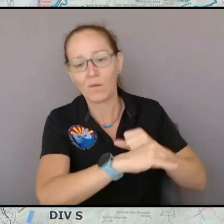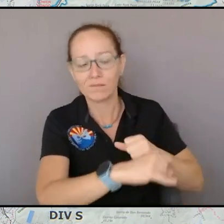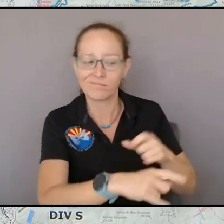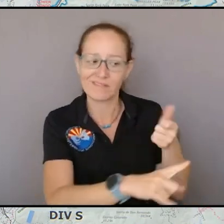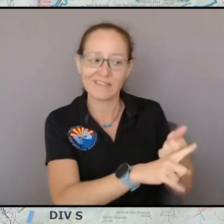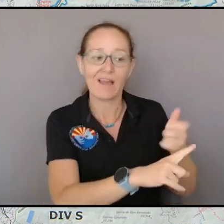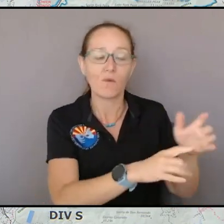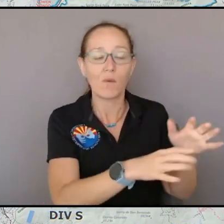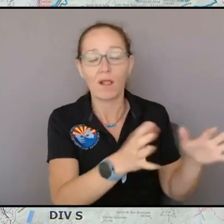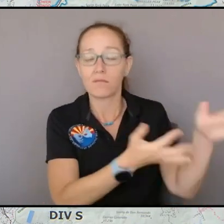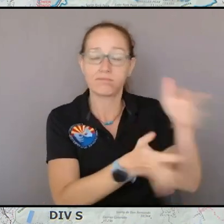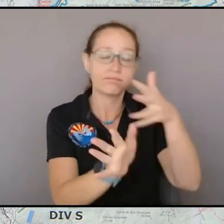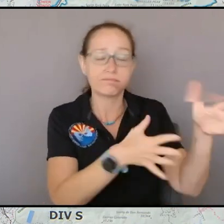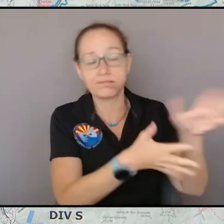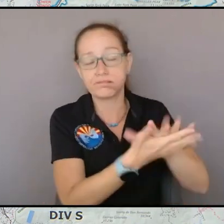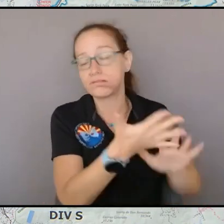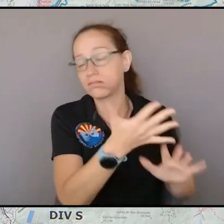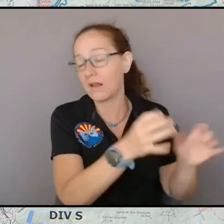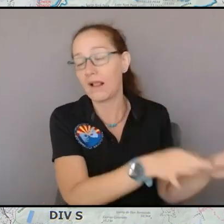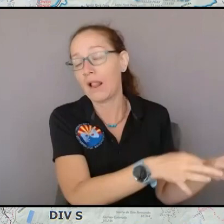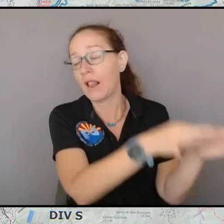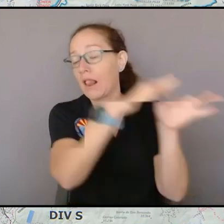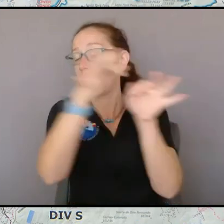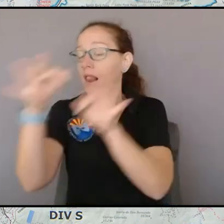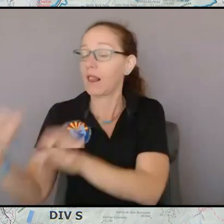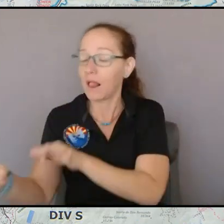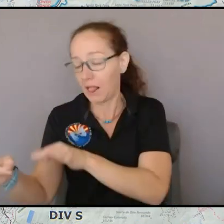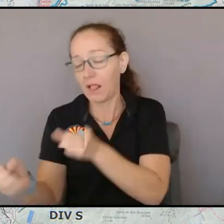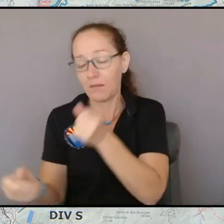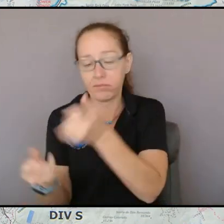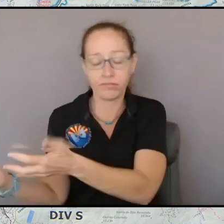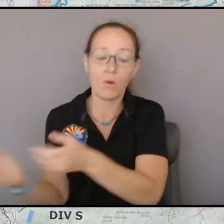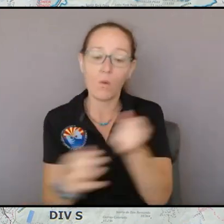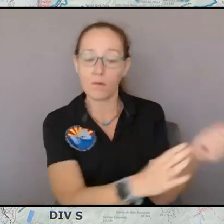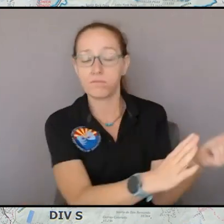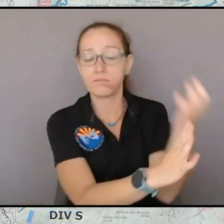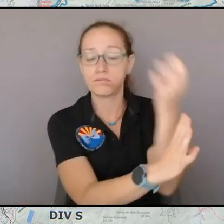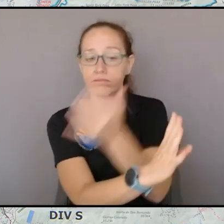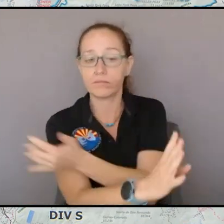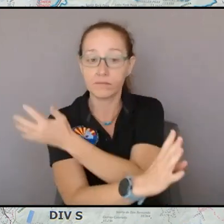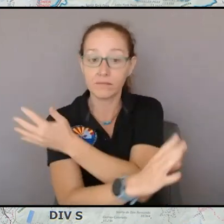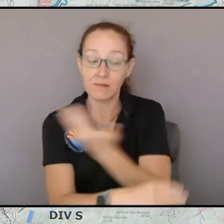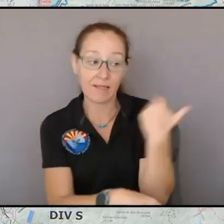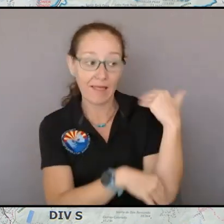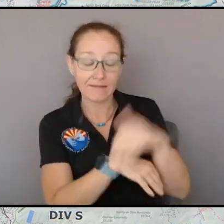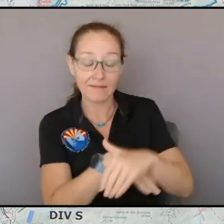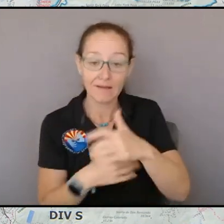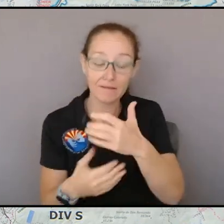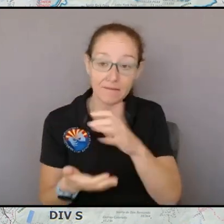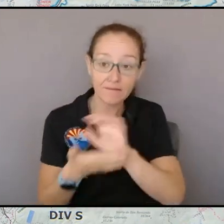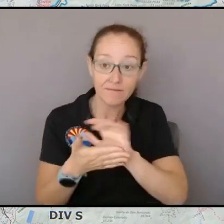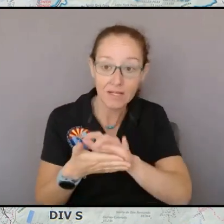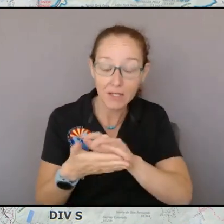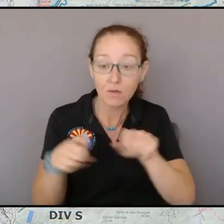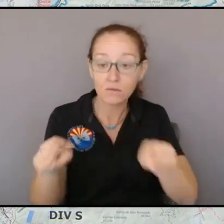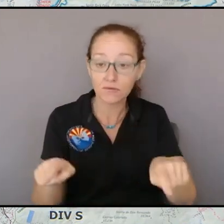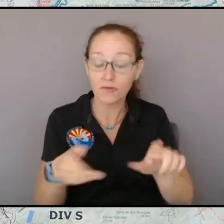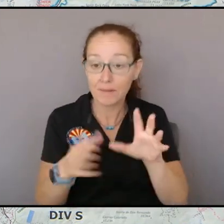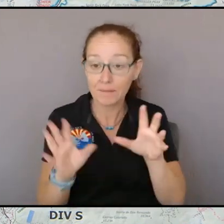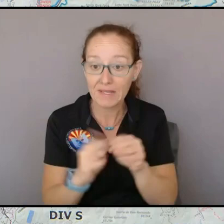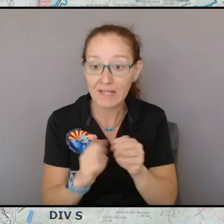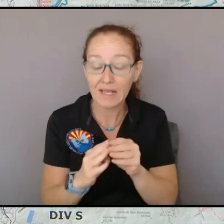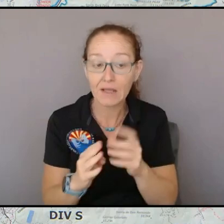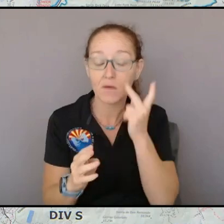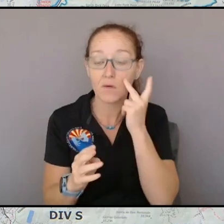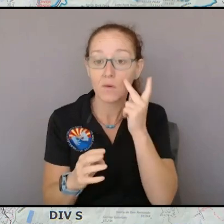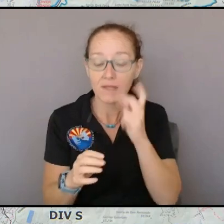fire running over it if you watch the video last night from the fire watch you'd see that ember wash and everything coming over there over the fires you know coming over the ridge